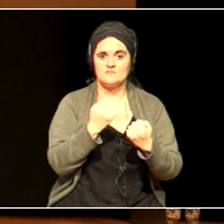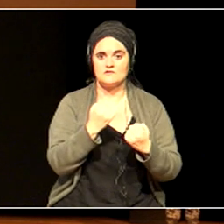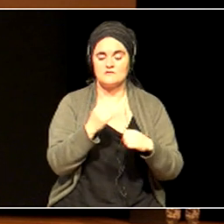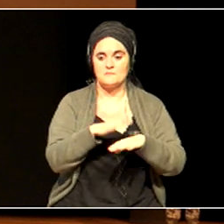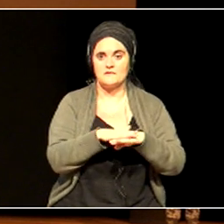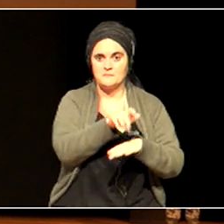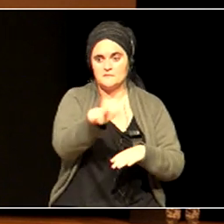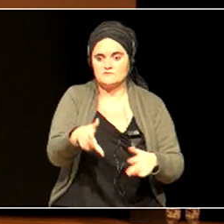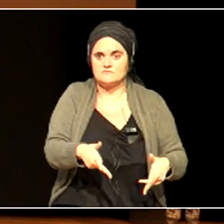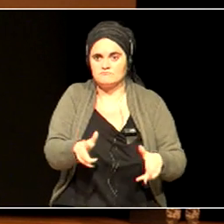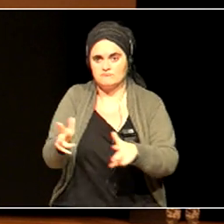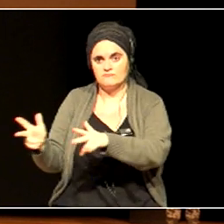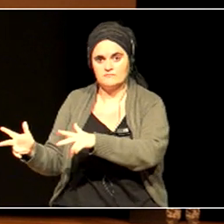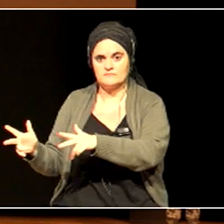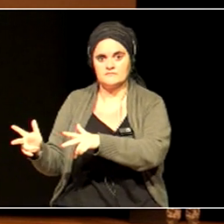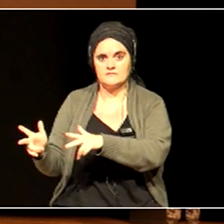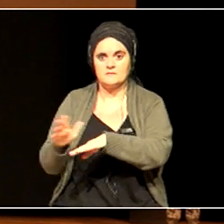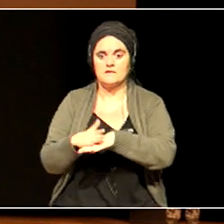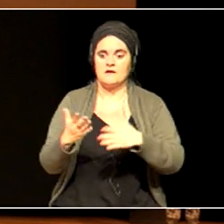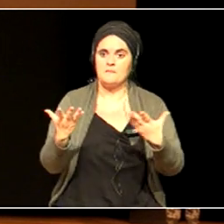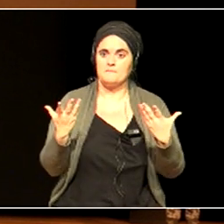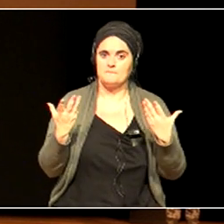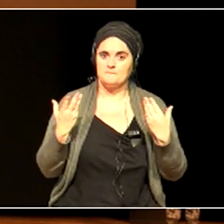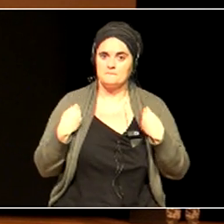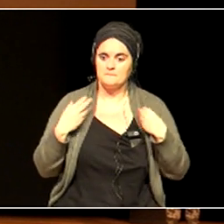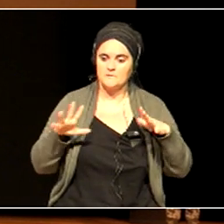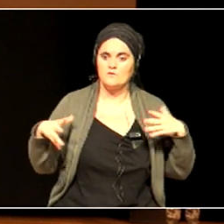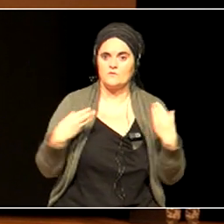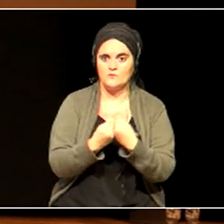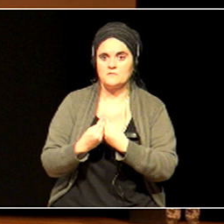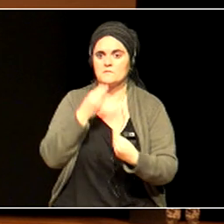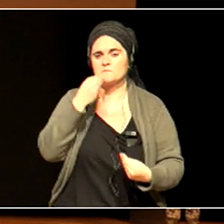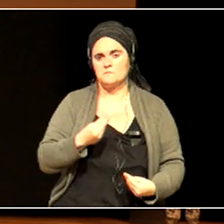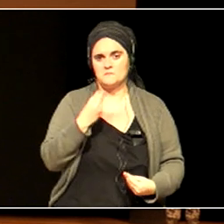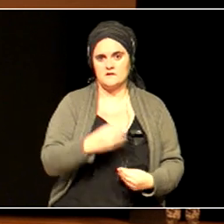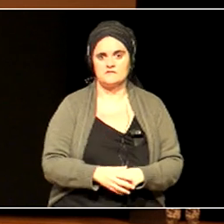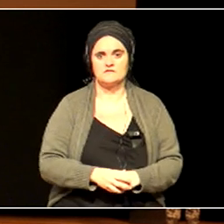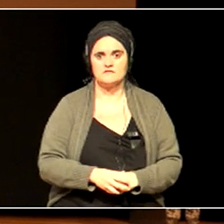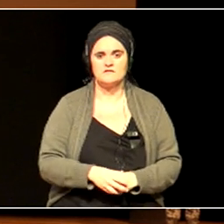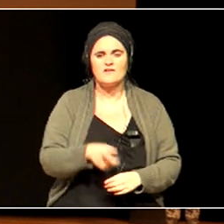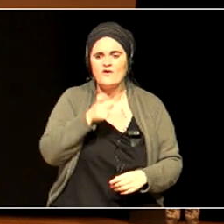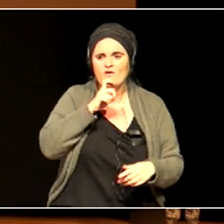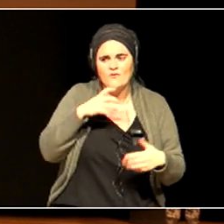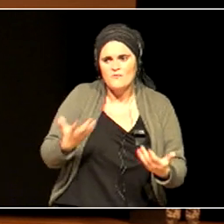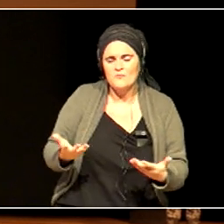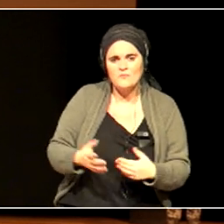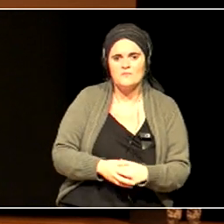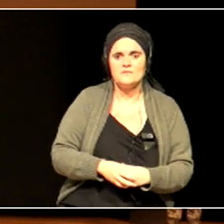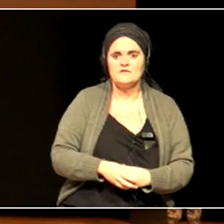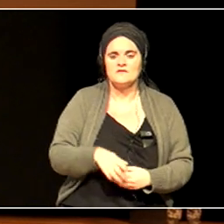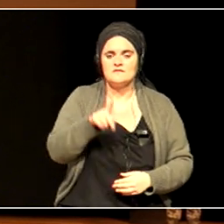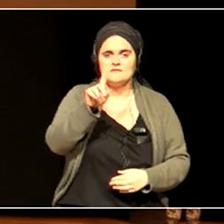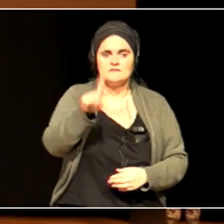in such a way that human needs are met and we don't